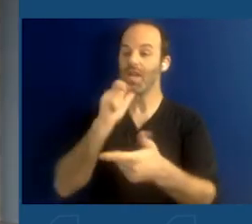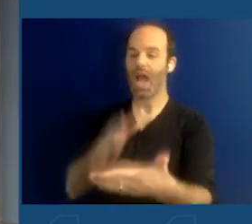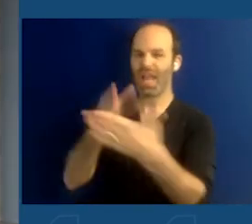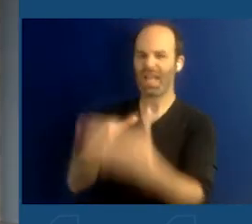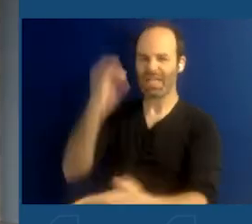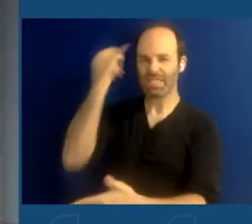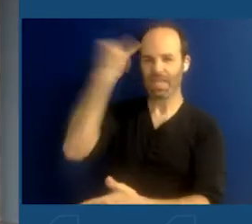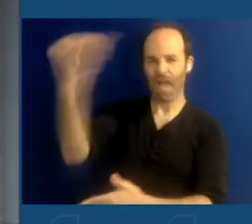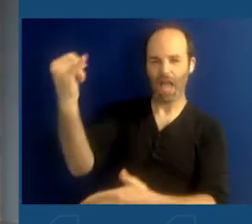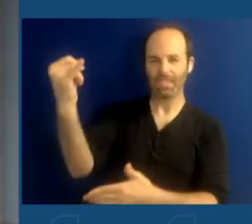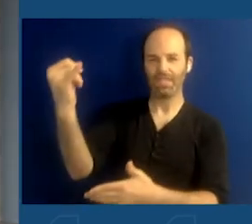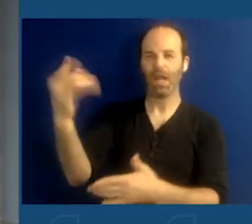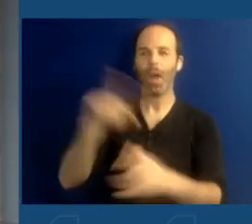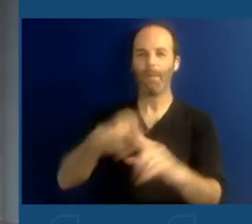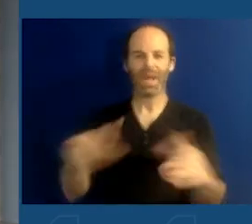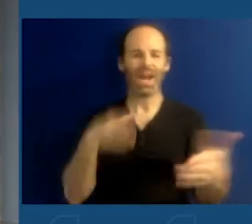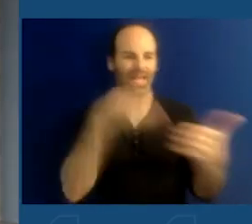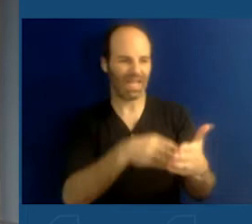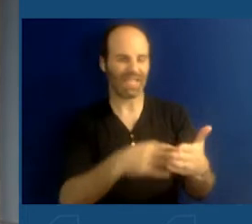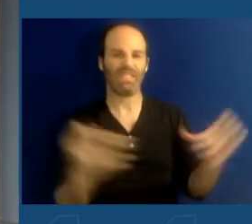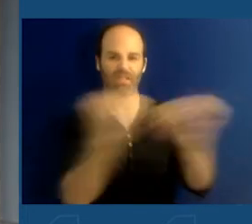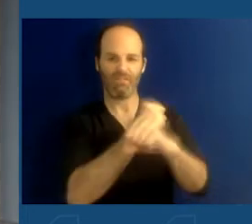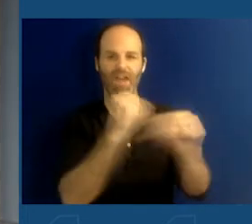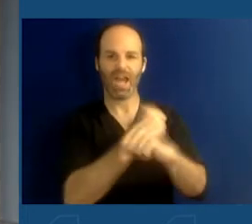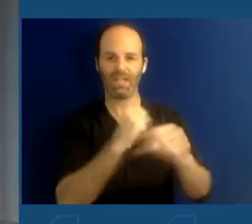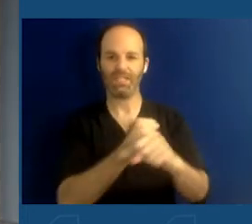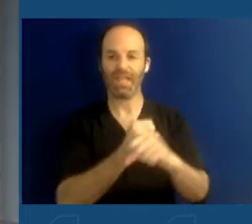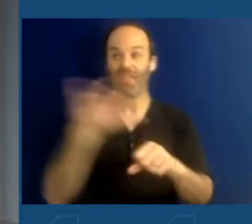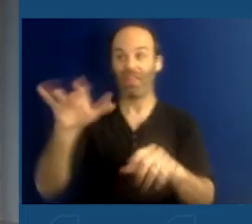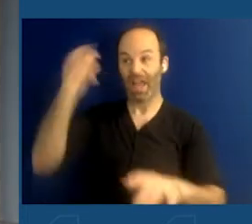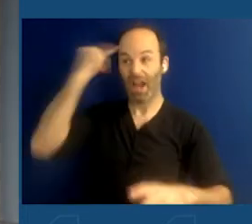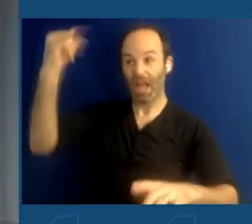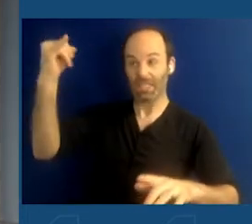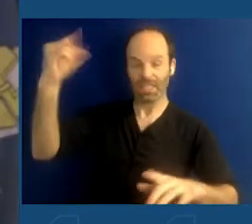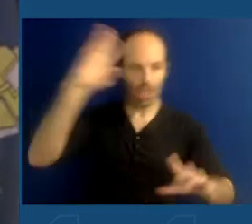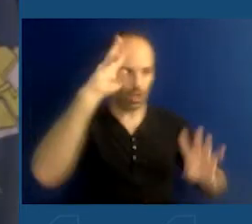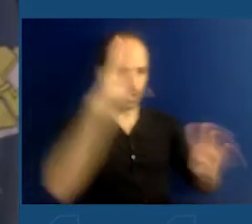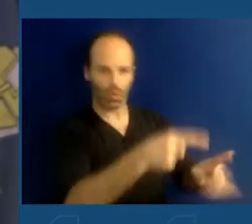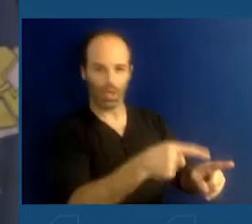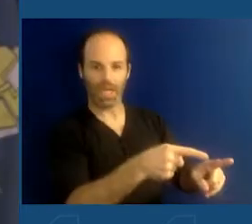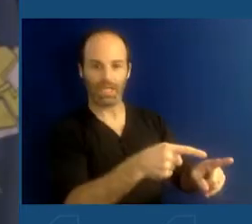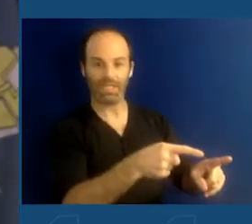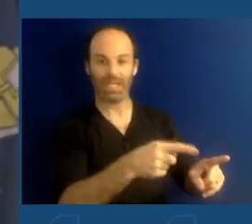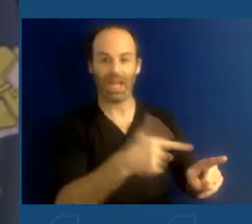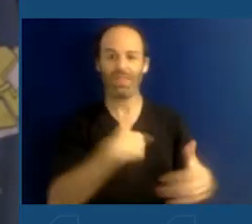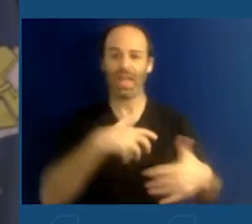violence that radicalization creates, that grievance creates.